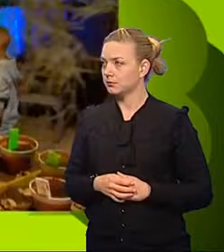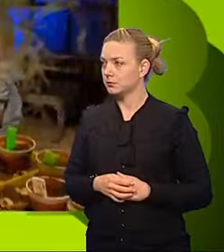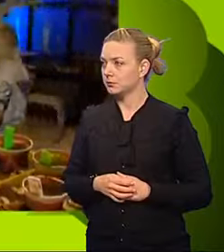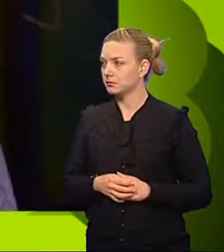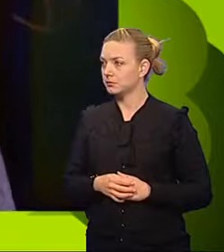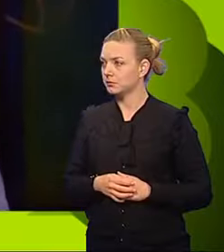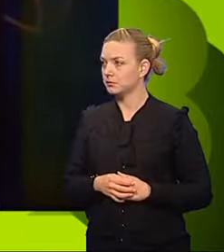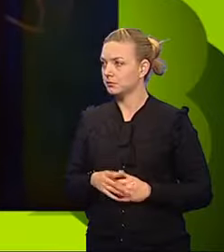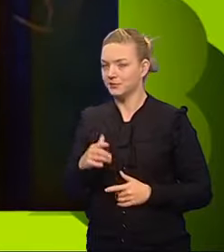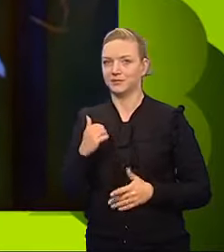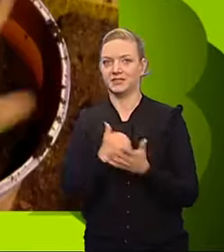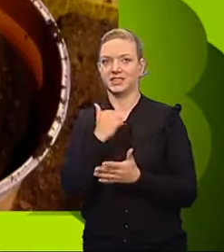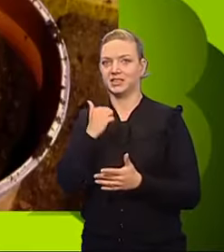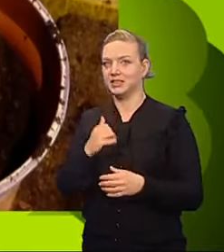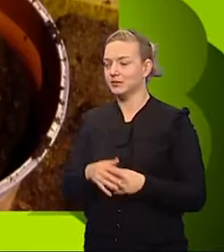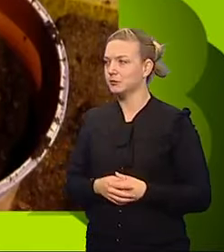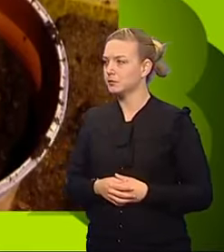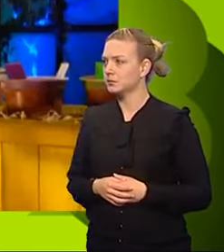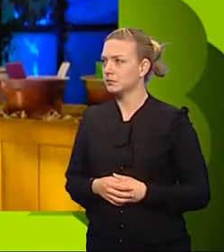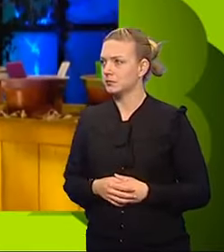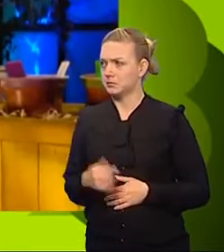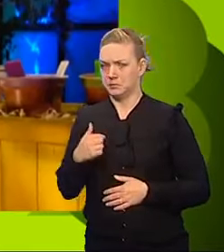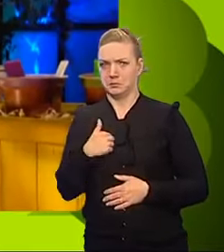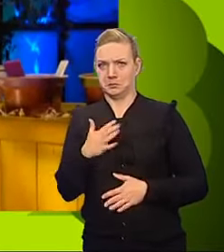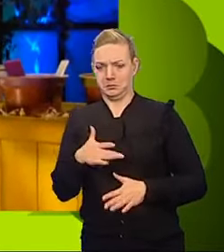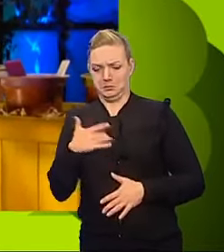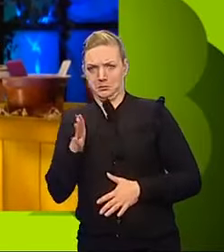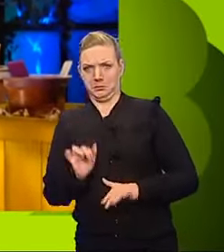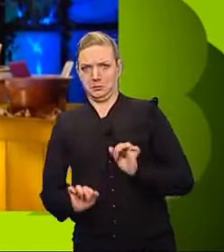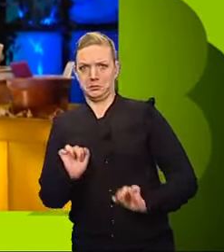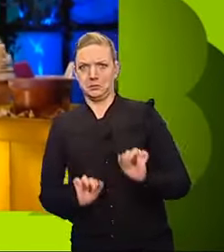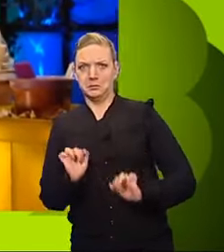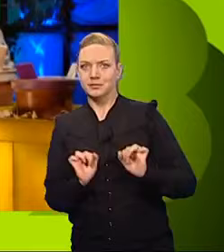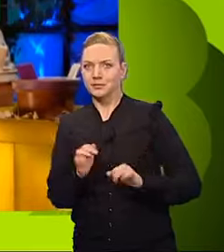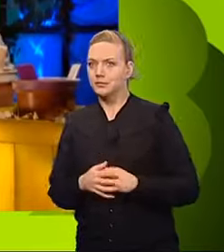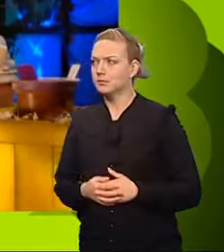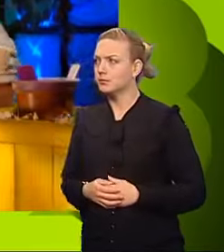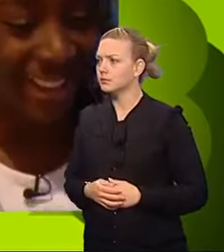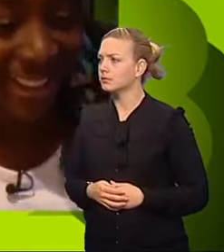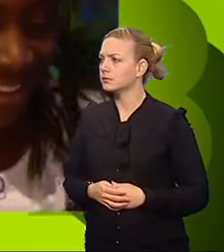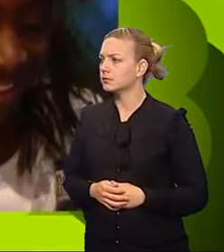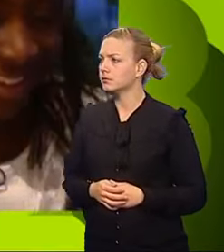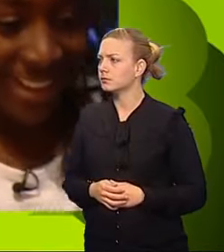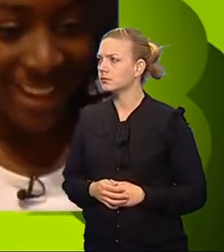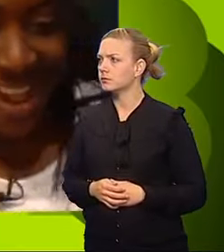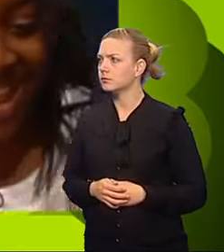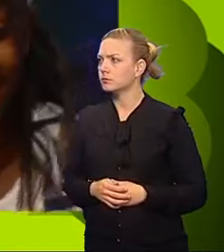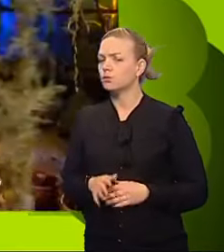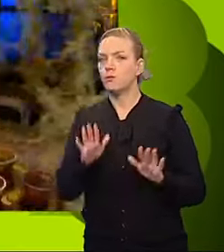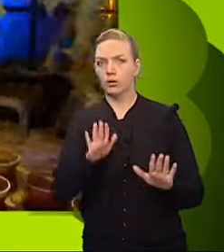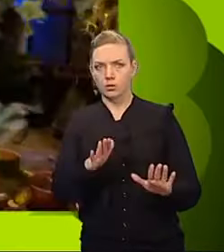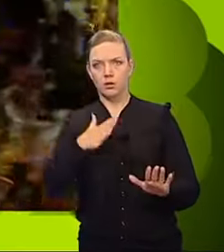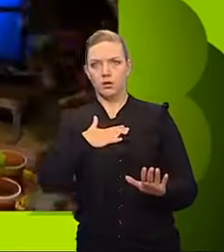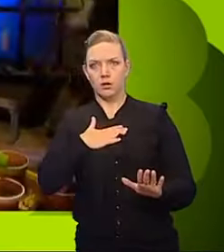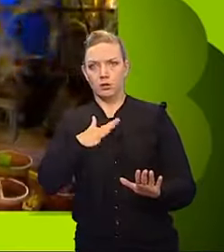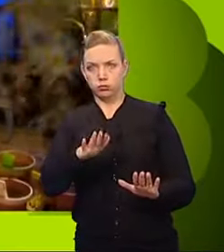Cool. Hello. I don't want to do one now. Okay, deep breath. Okay. You've got to find Green Fingers two more times, so